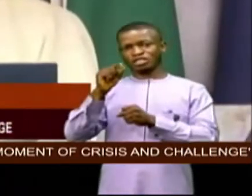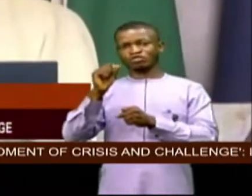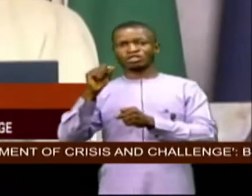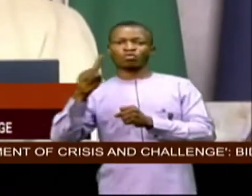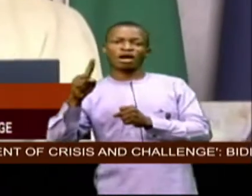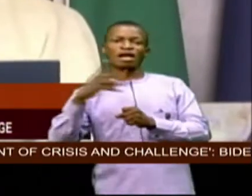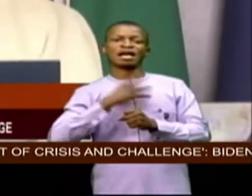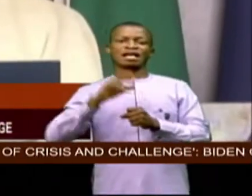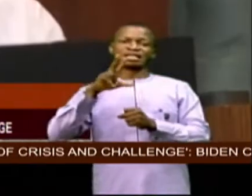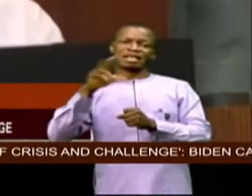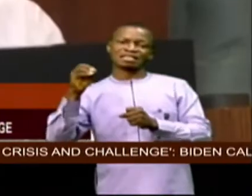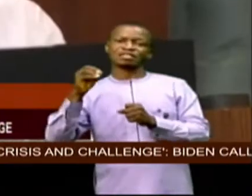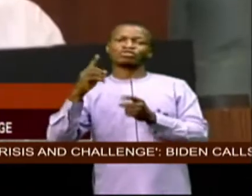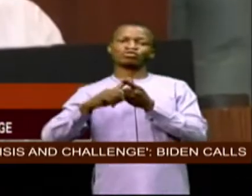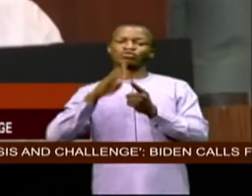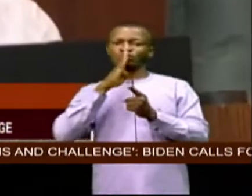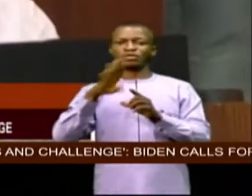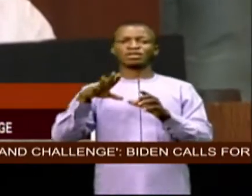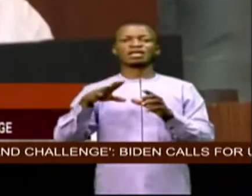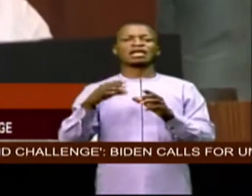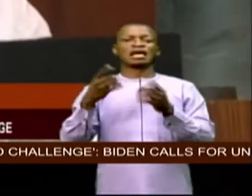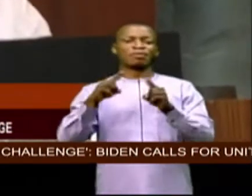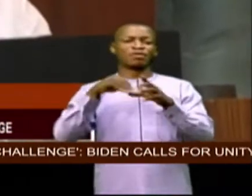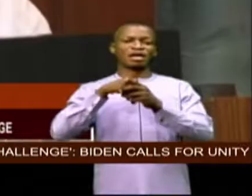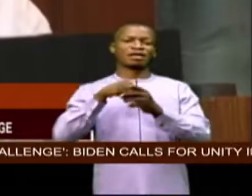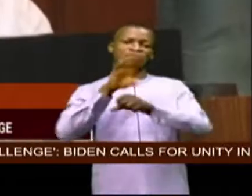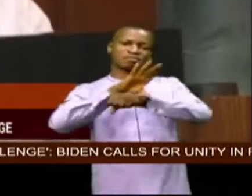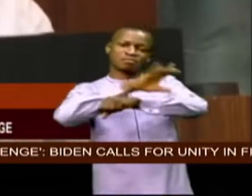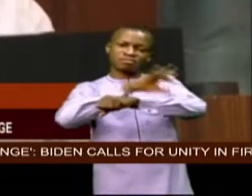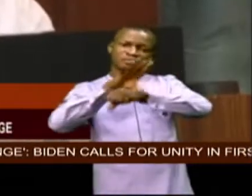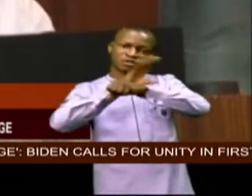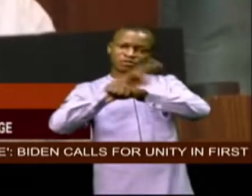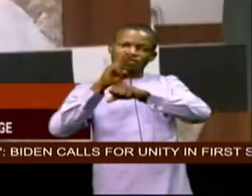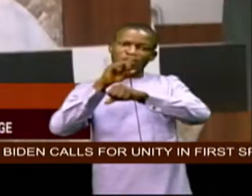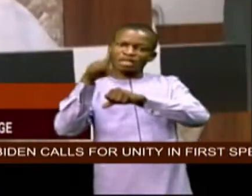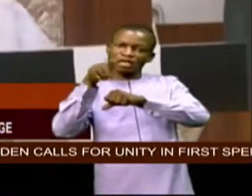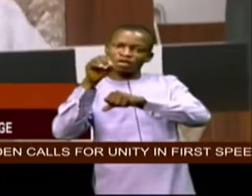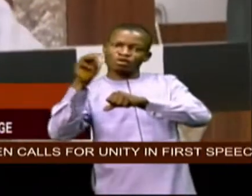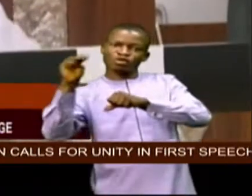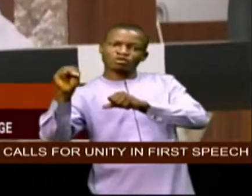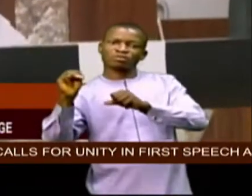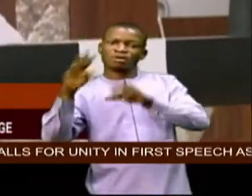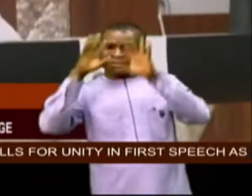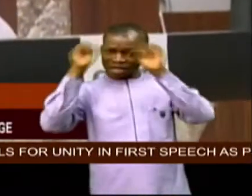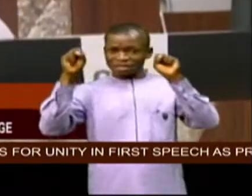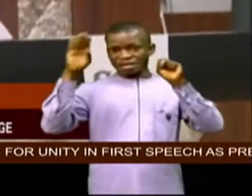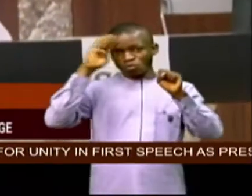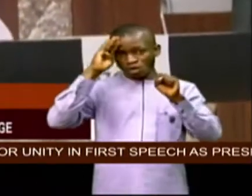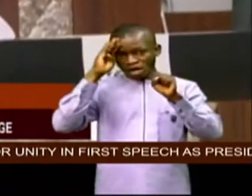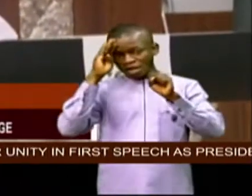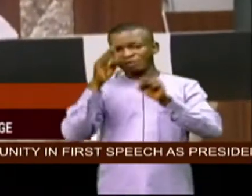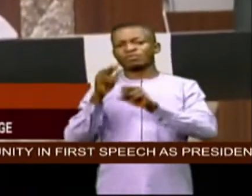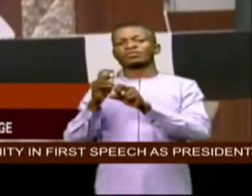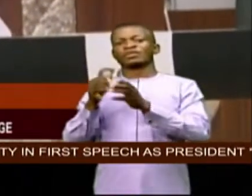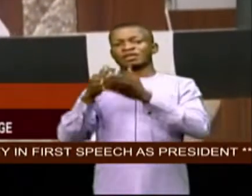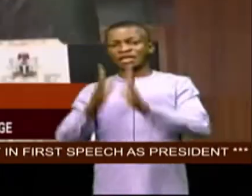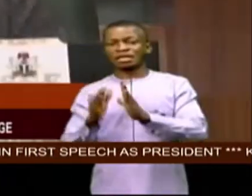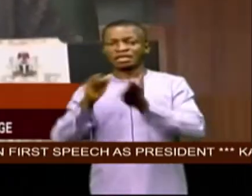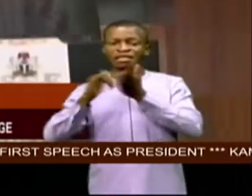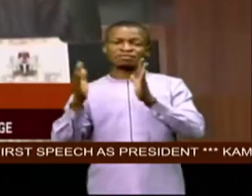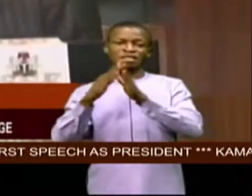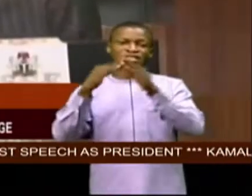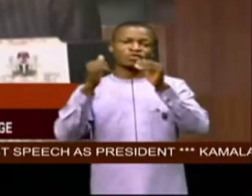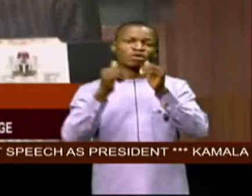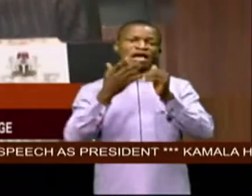38 to be held virtually in the new normal with president muhammad buhari presiding the meeting considered and approved several